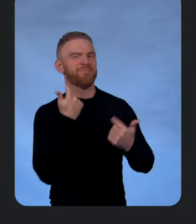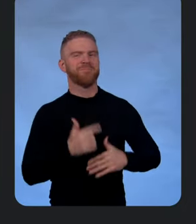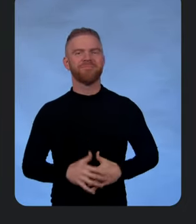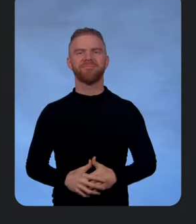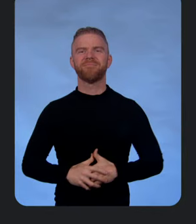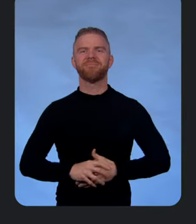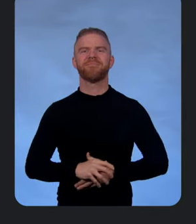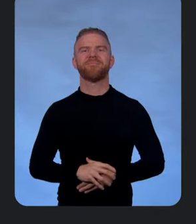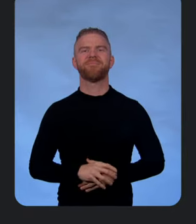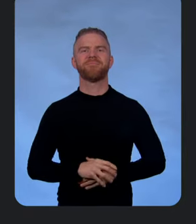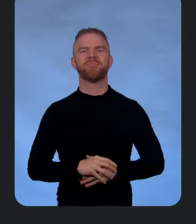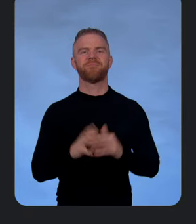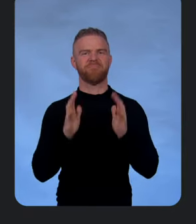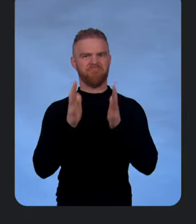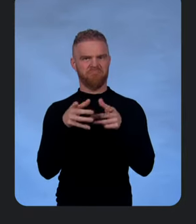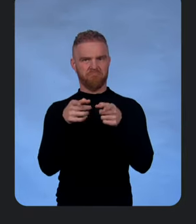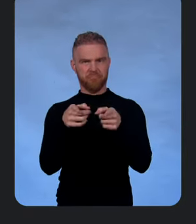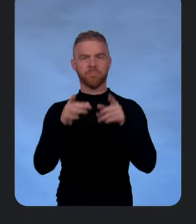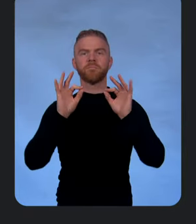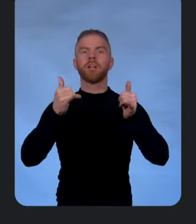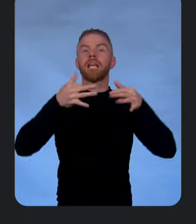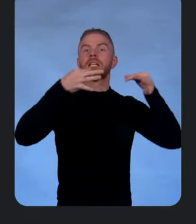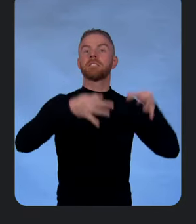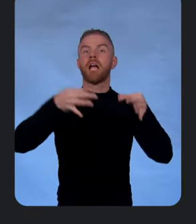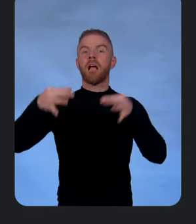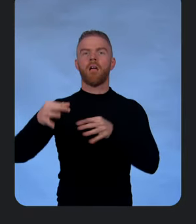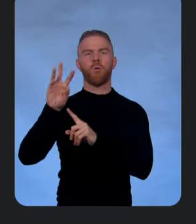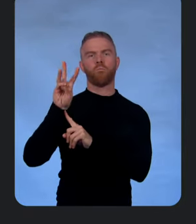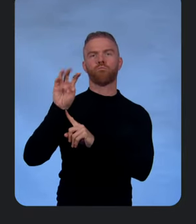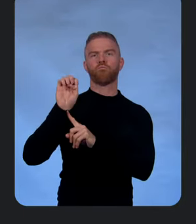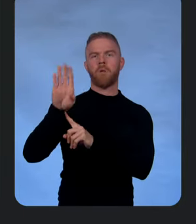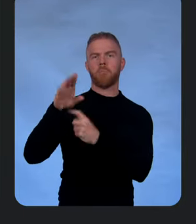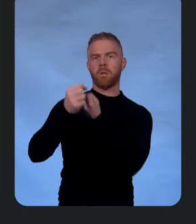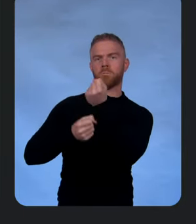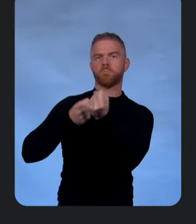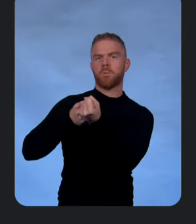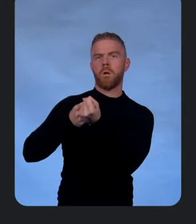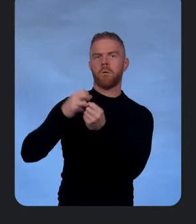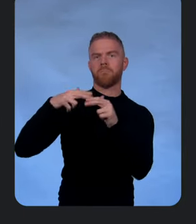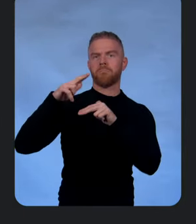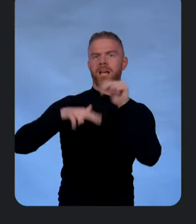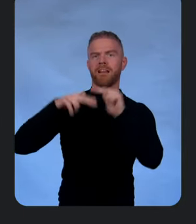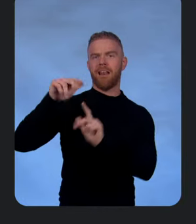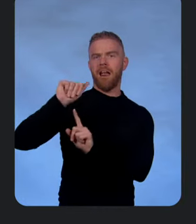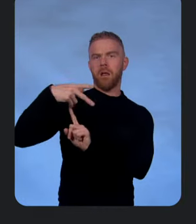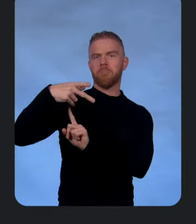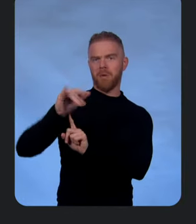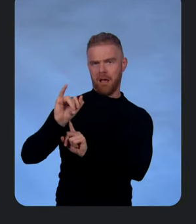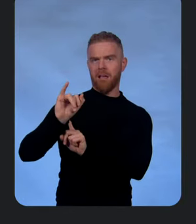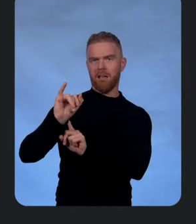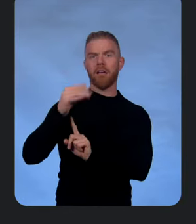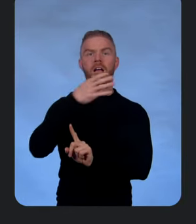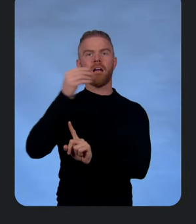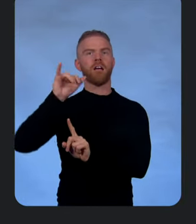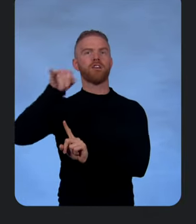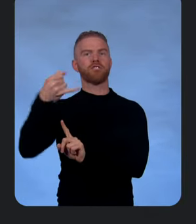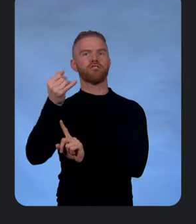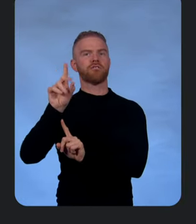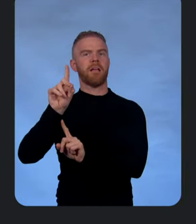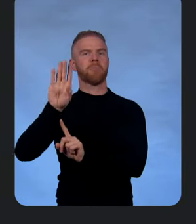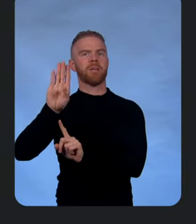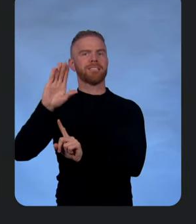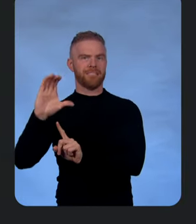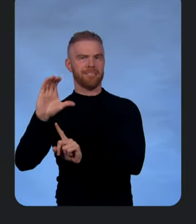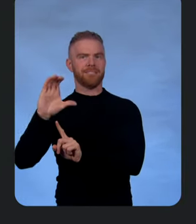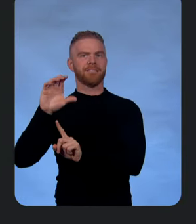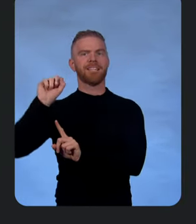have some decisions to make. First of all, we want the web support. We're going to build an API, right? That's what we talked about. Right. We're going to use the JDBC SQL database abstraction,